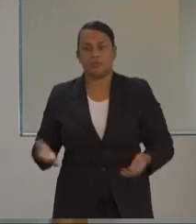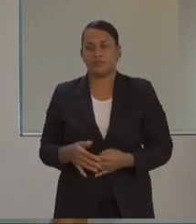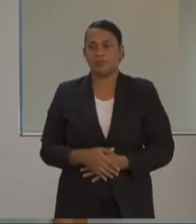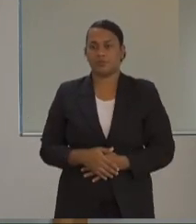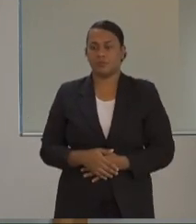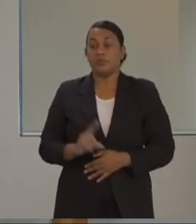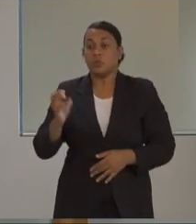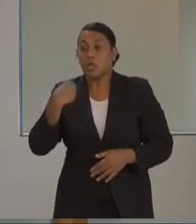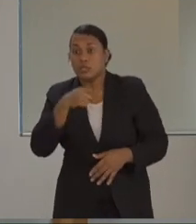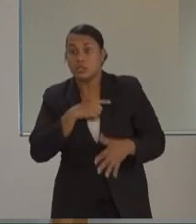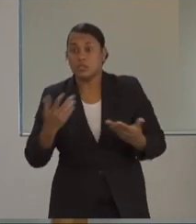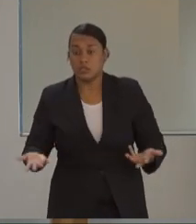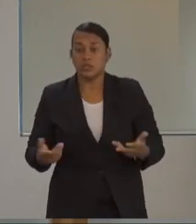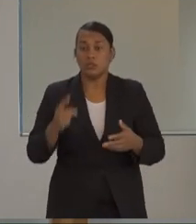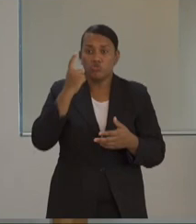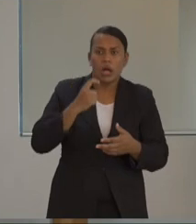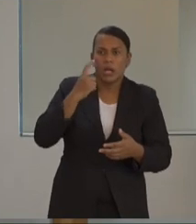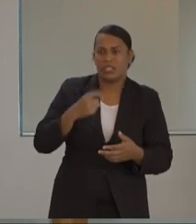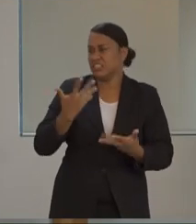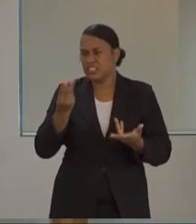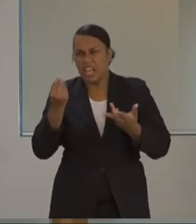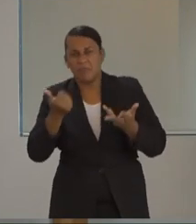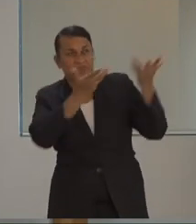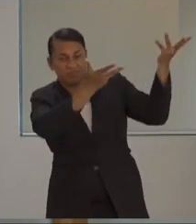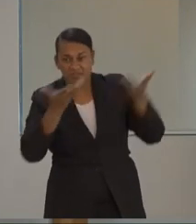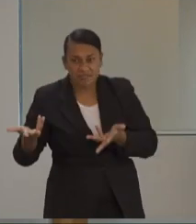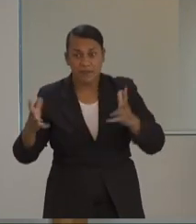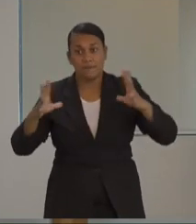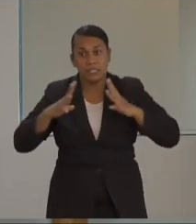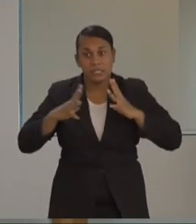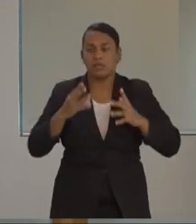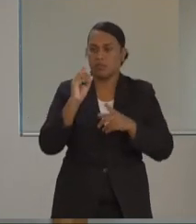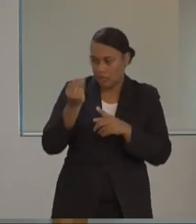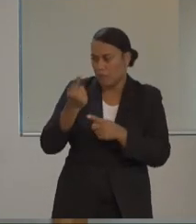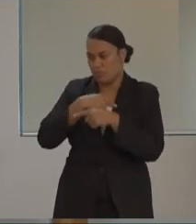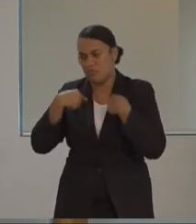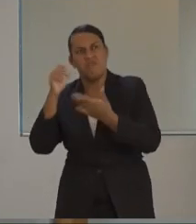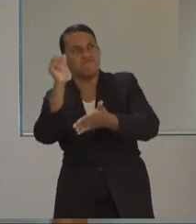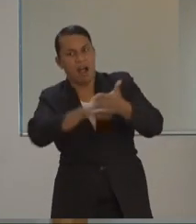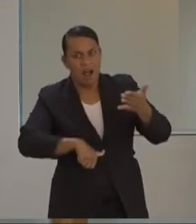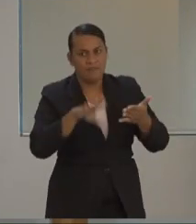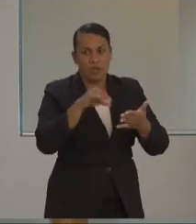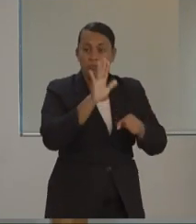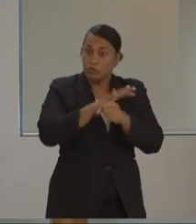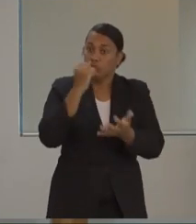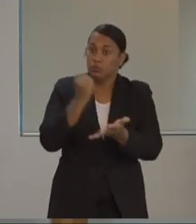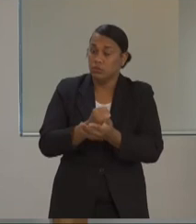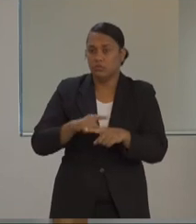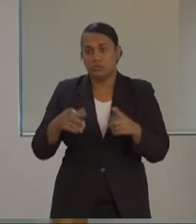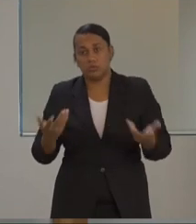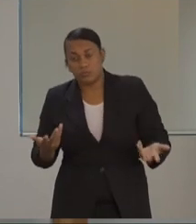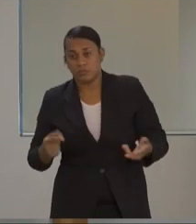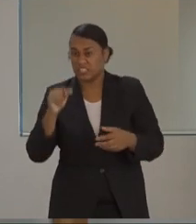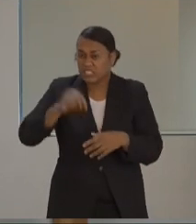So, we're buying some, some of them are supplied, but all in all, we make sure that this is verified testing kits. It's similar to the